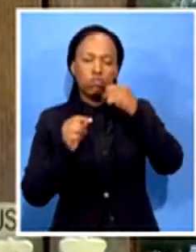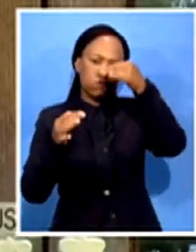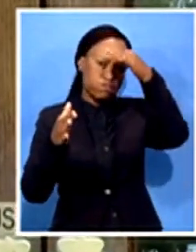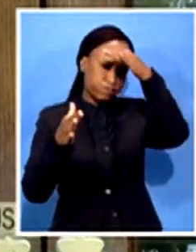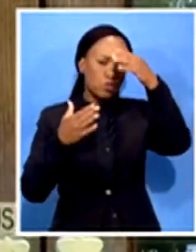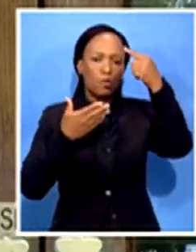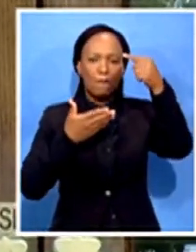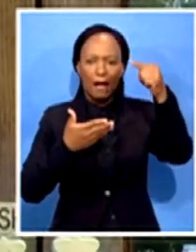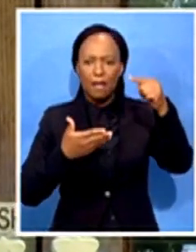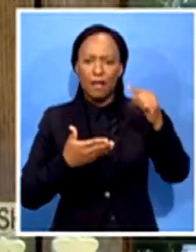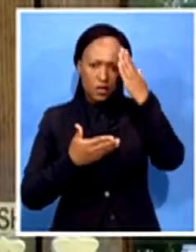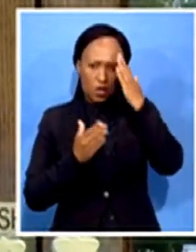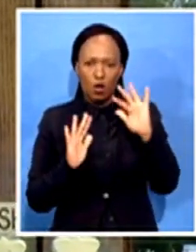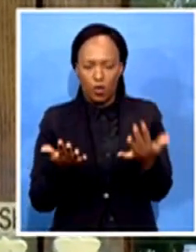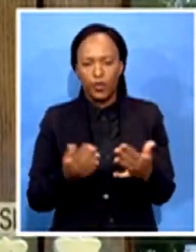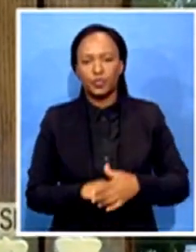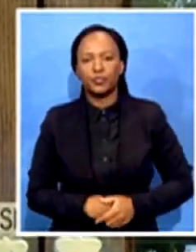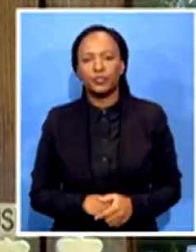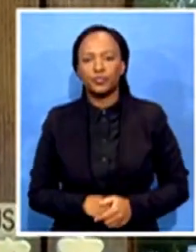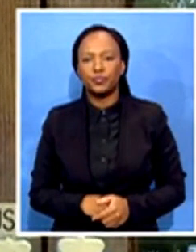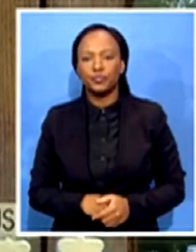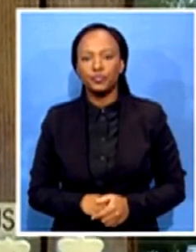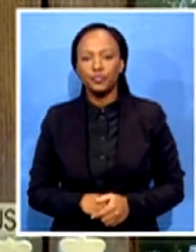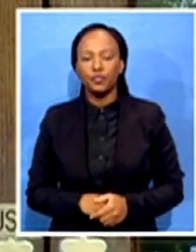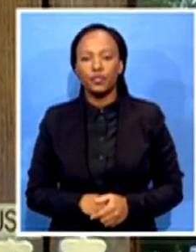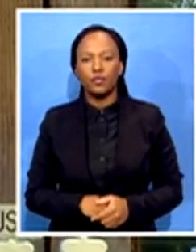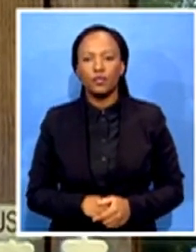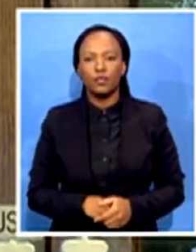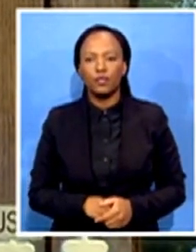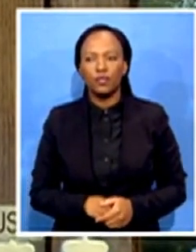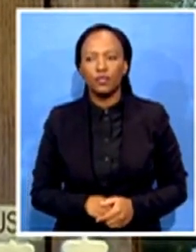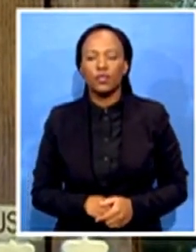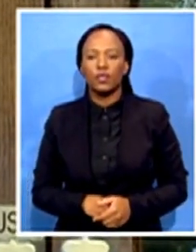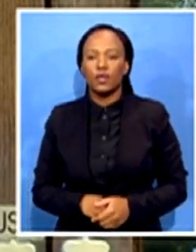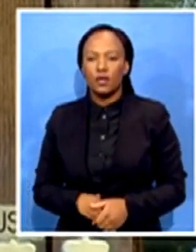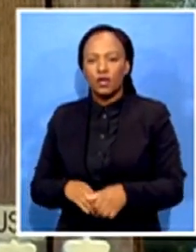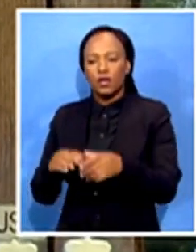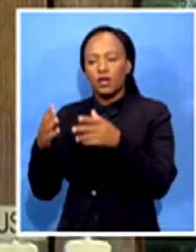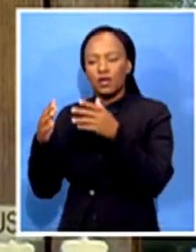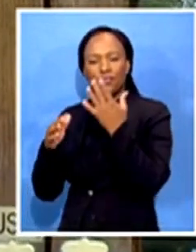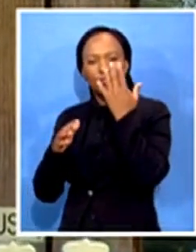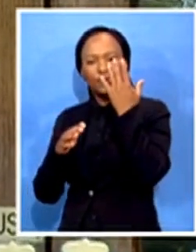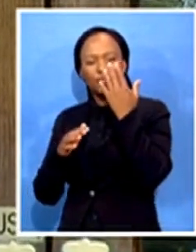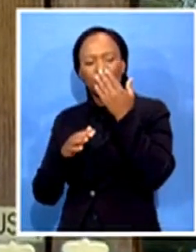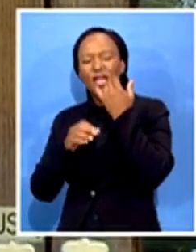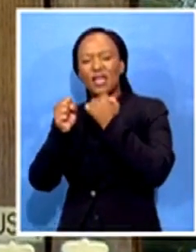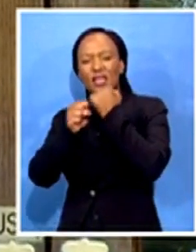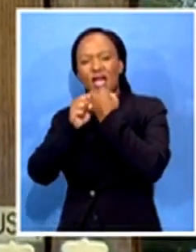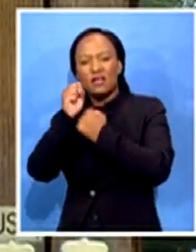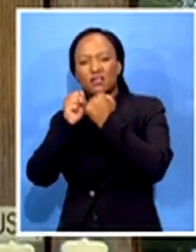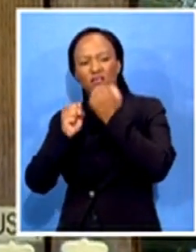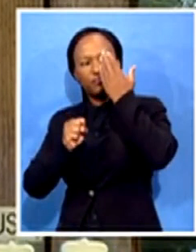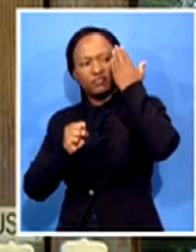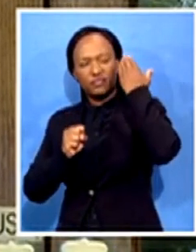Let me just put you in the corner. We have seen in the past years, Free State has been doing well in terms of results. This time